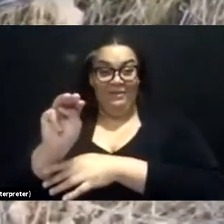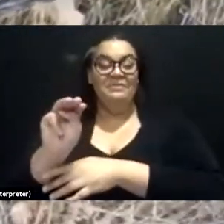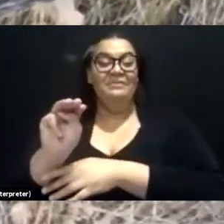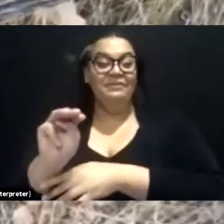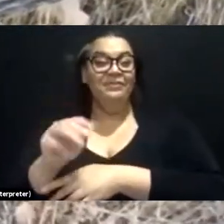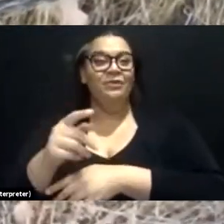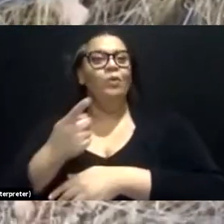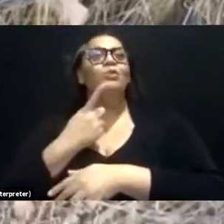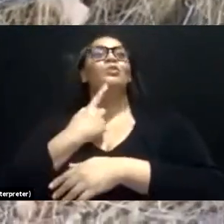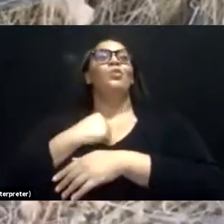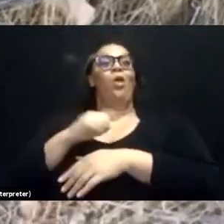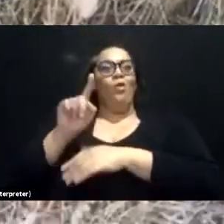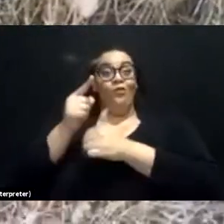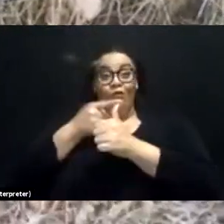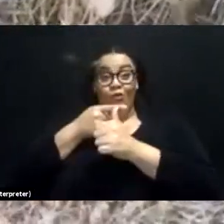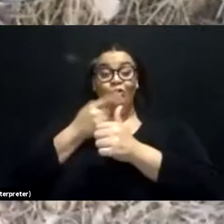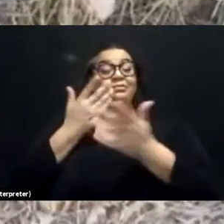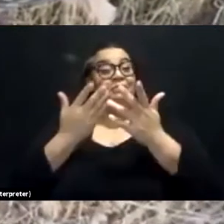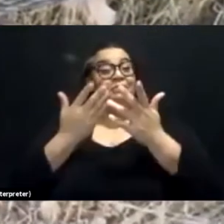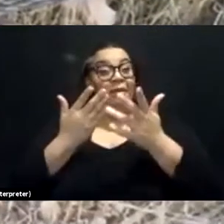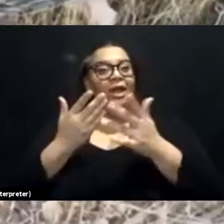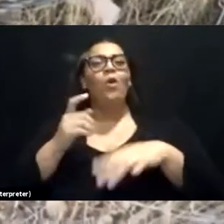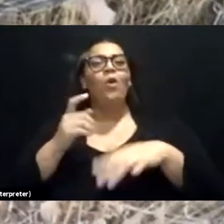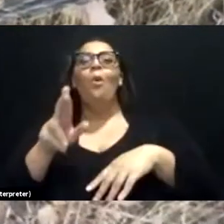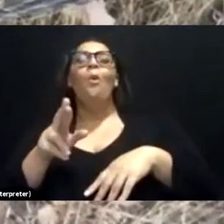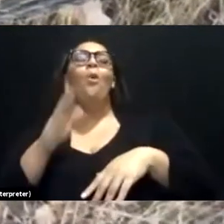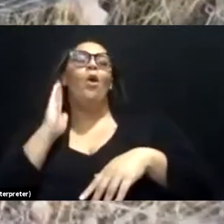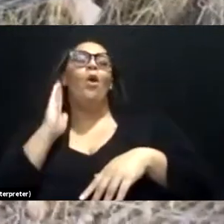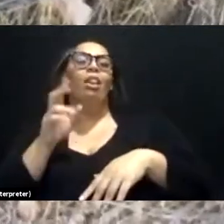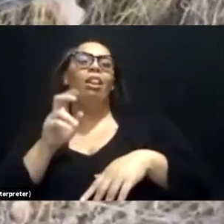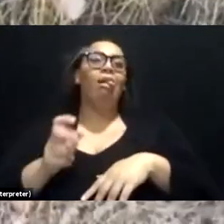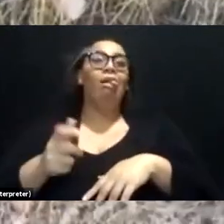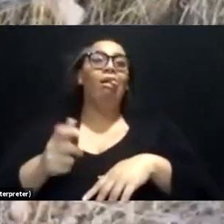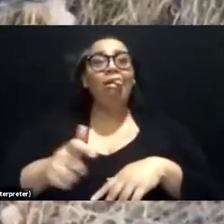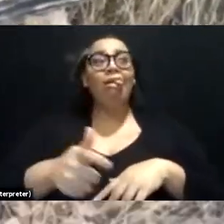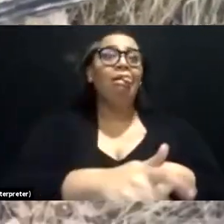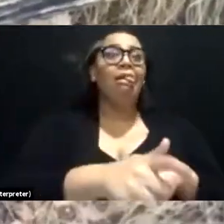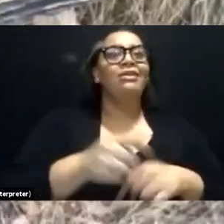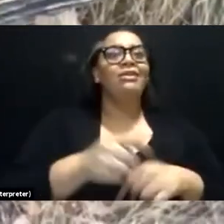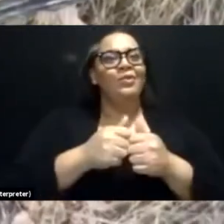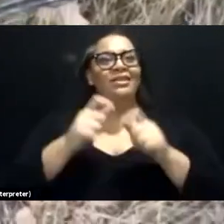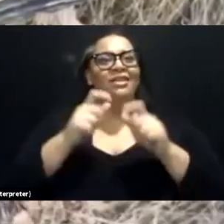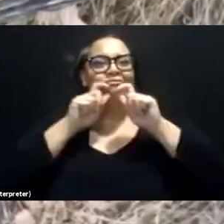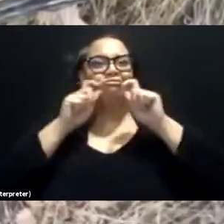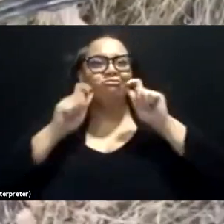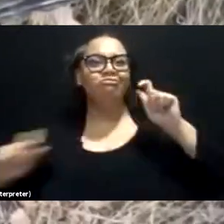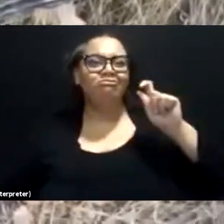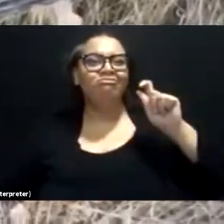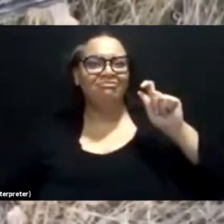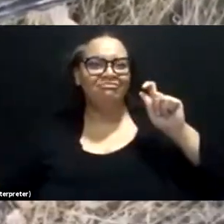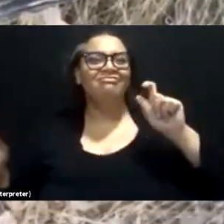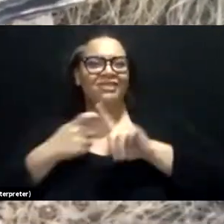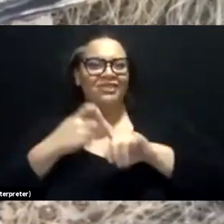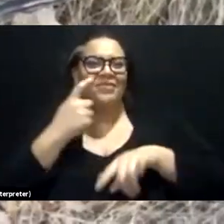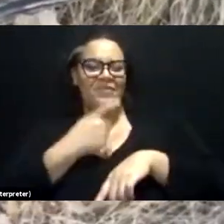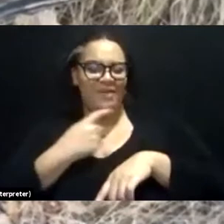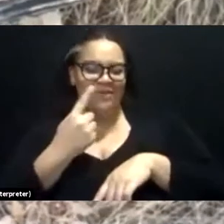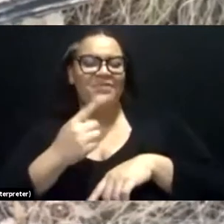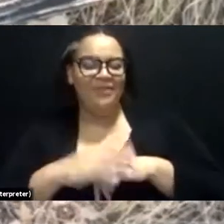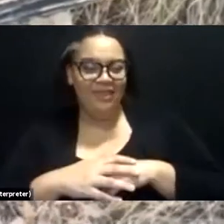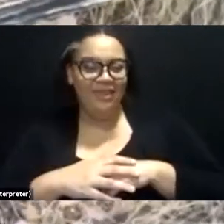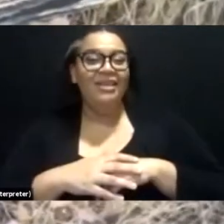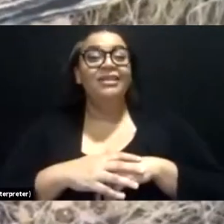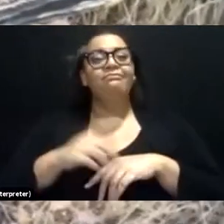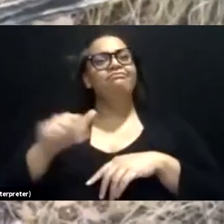you'll see them kind of running around with half of the snake hanging out of their mouth. They're not, they're not in any danger. They're just slowly swallowing their